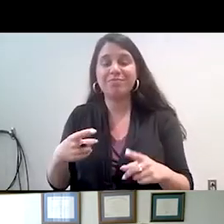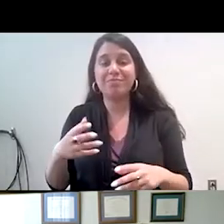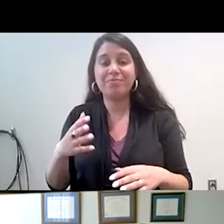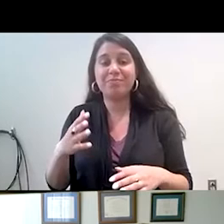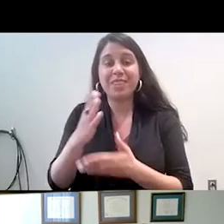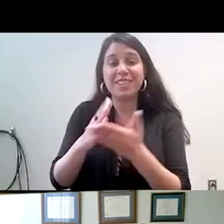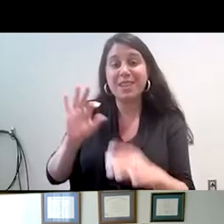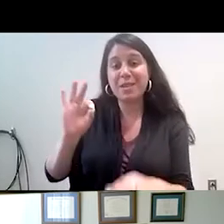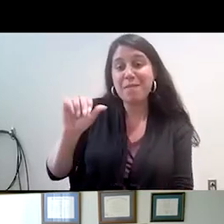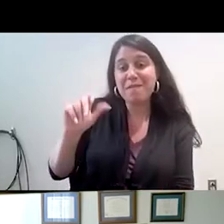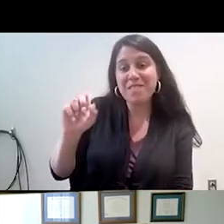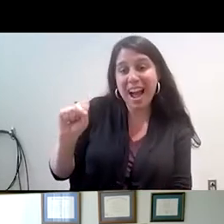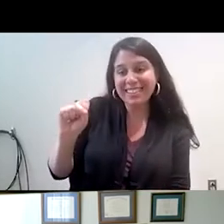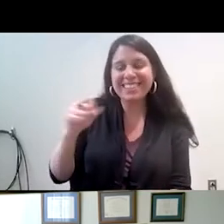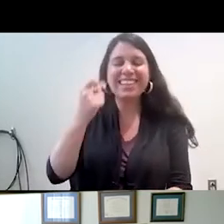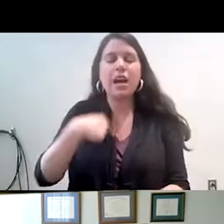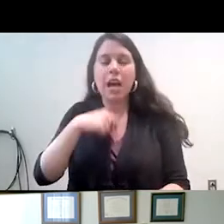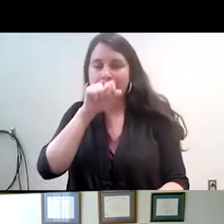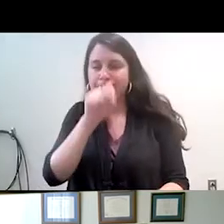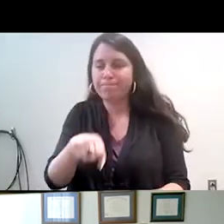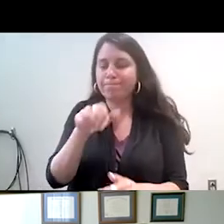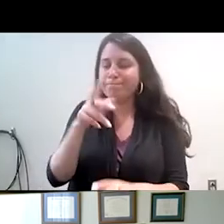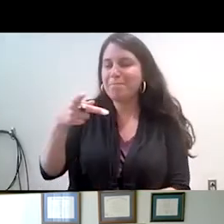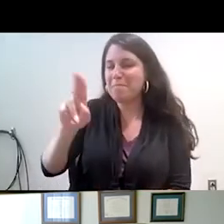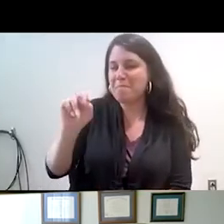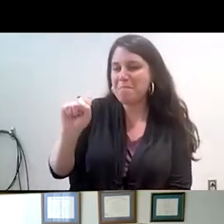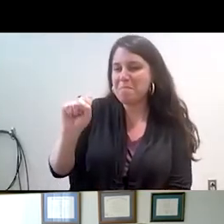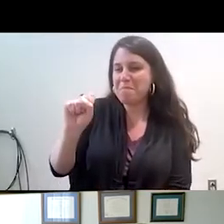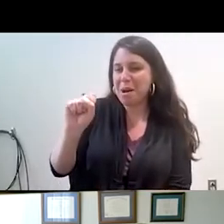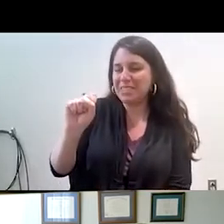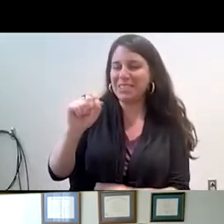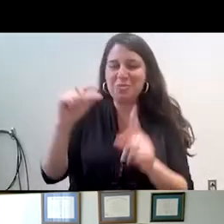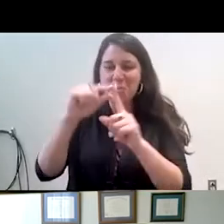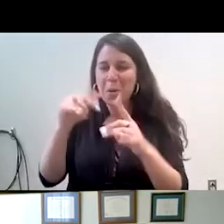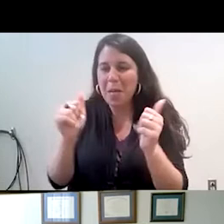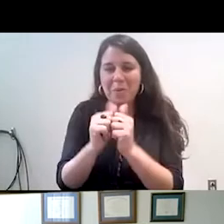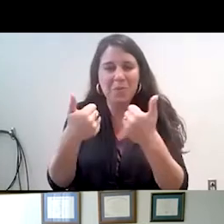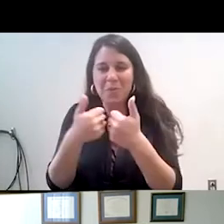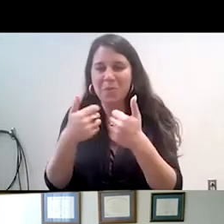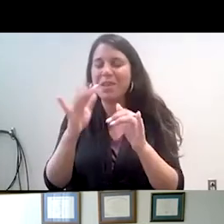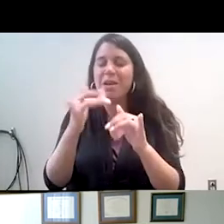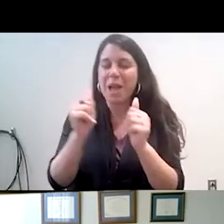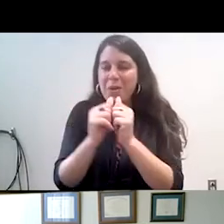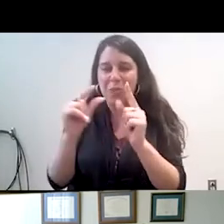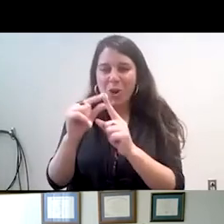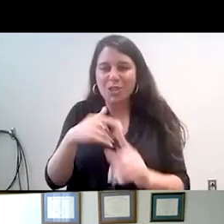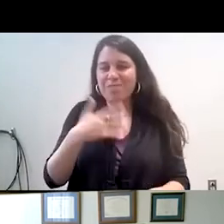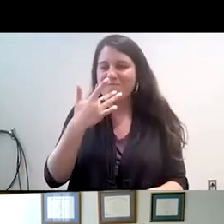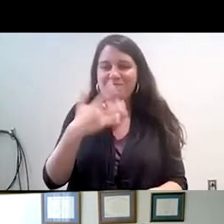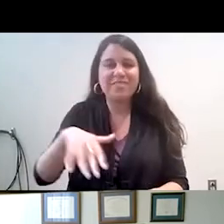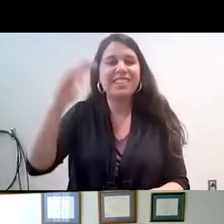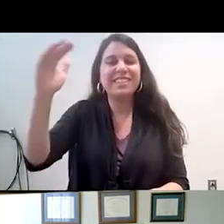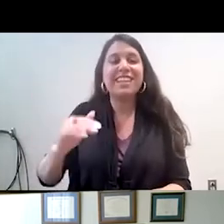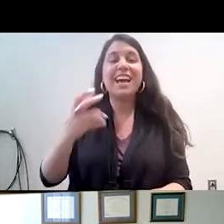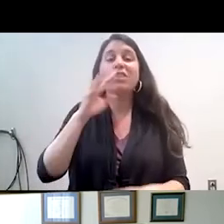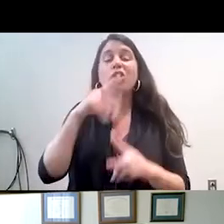I love puns. I do not see any pun that is bad. Then we're going to move on from those exciting facts to disparities